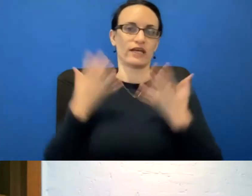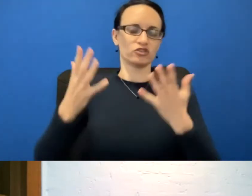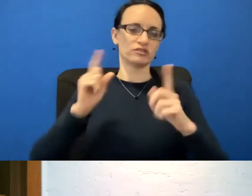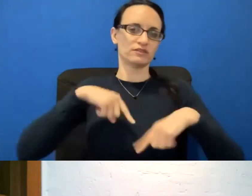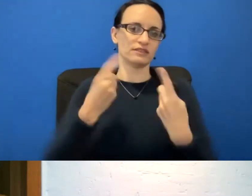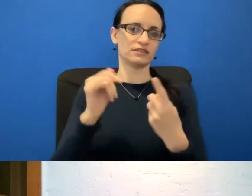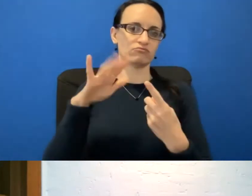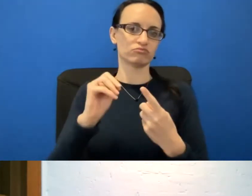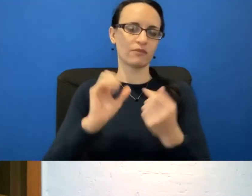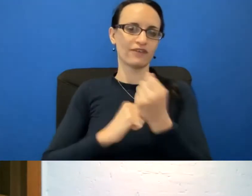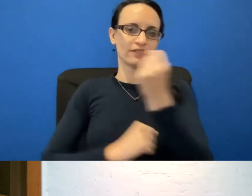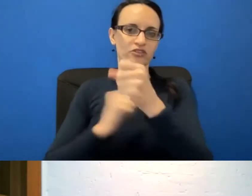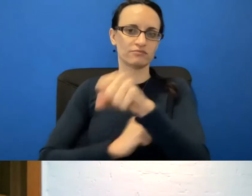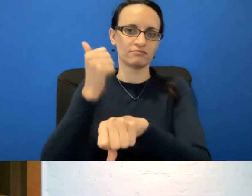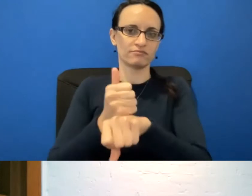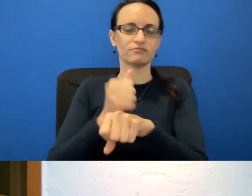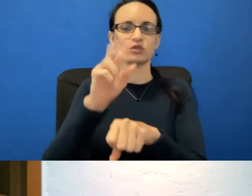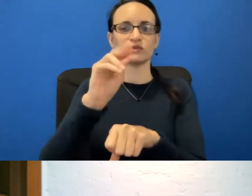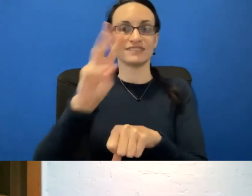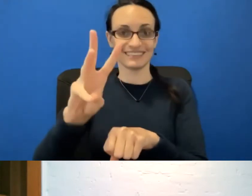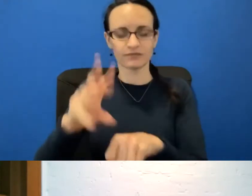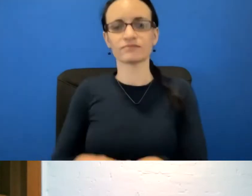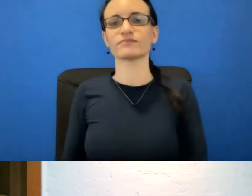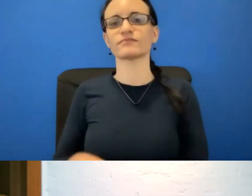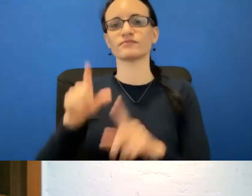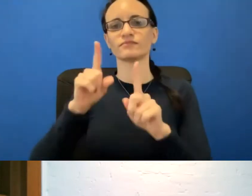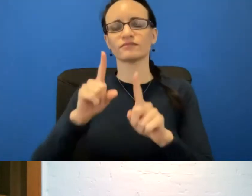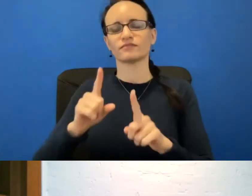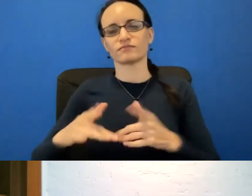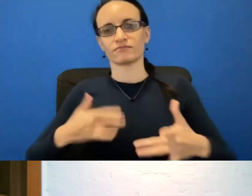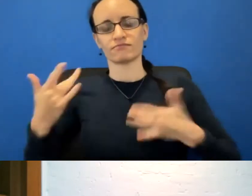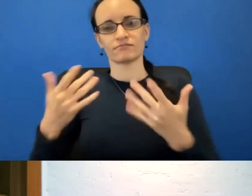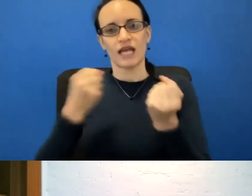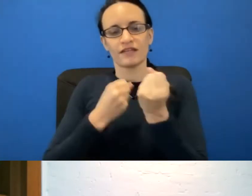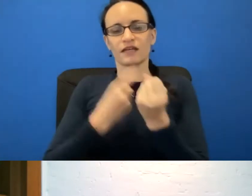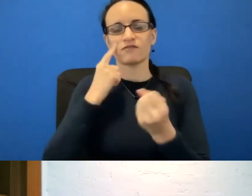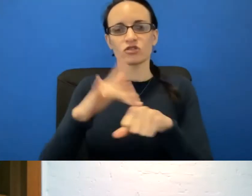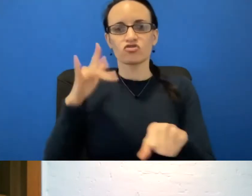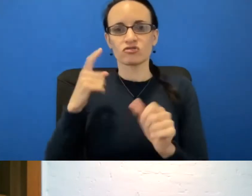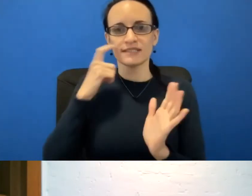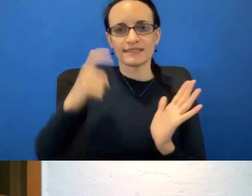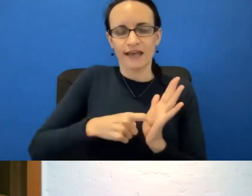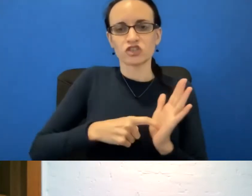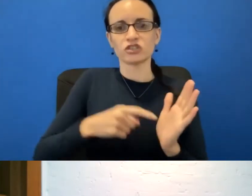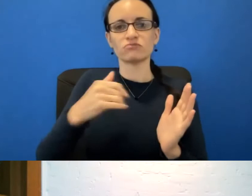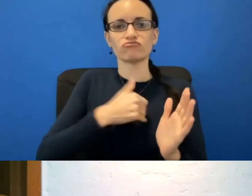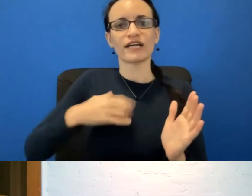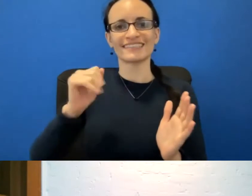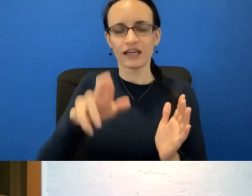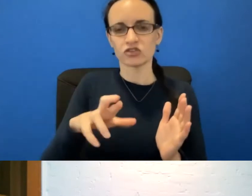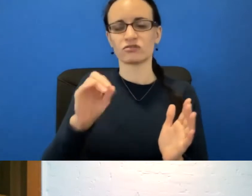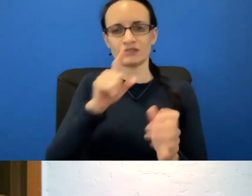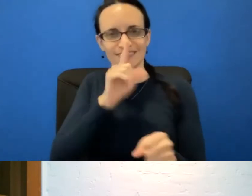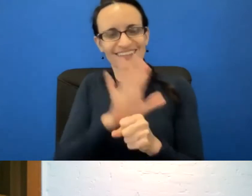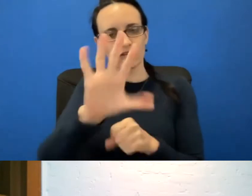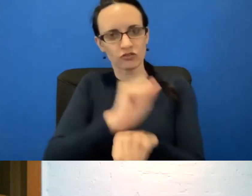Foundation's inception in 2006. She is a zealous advocate for early detection and certainly has dedicated her career to finding